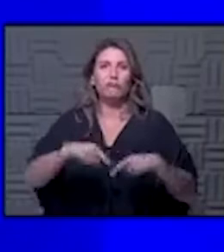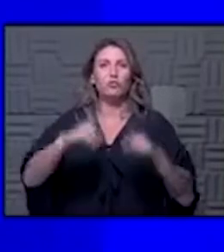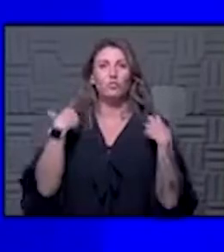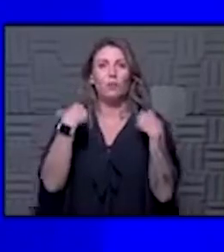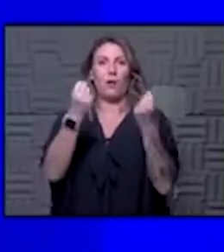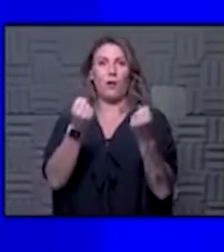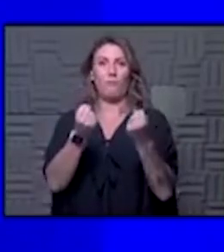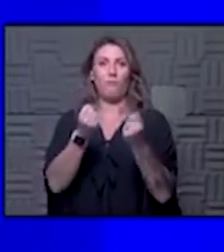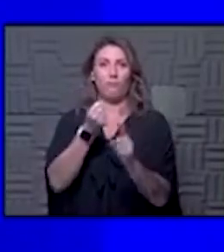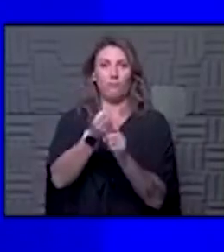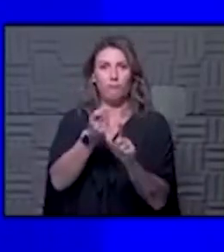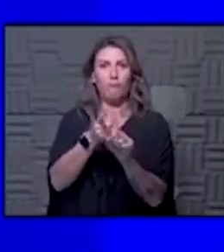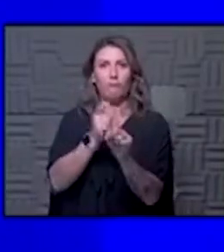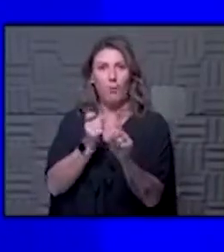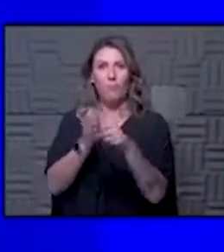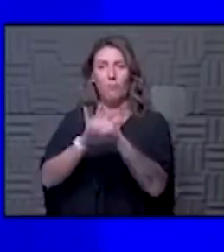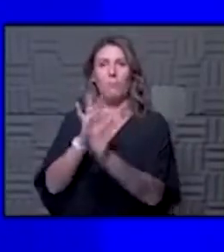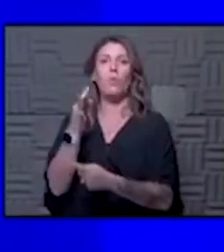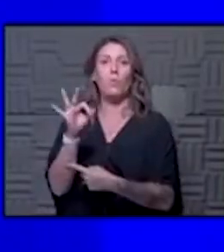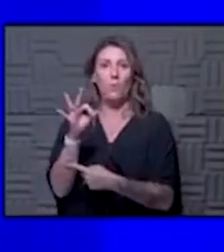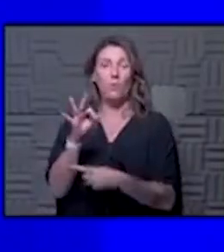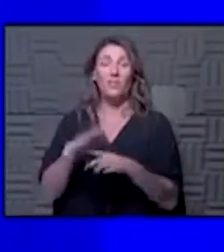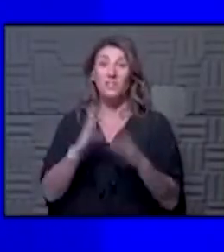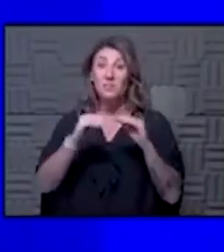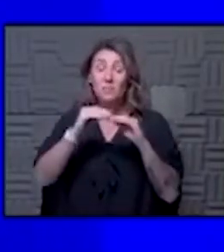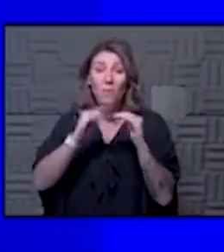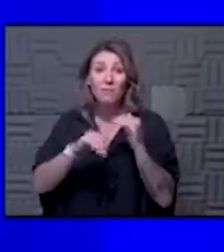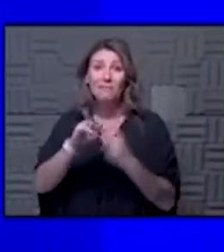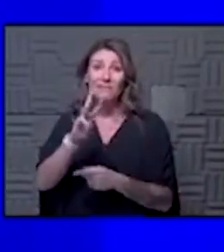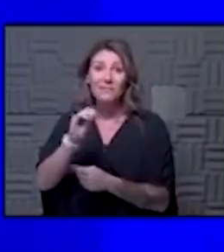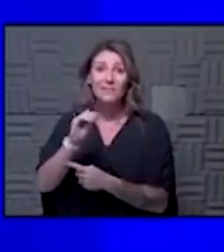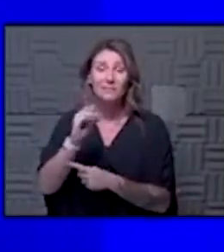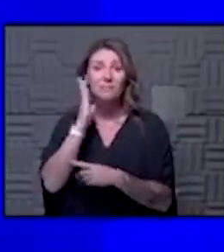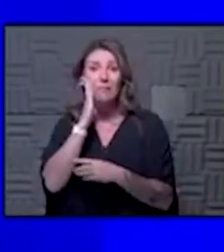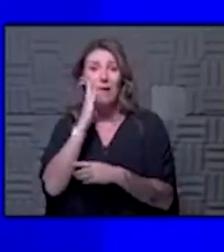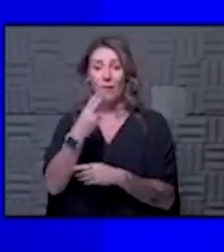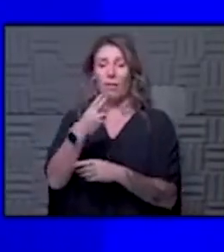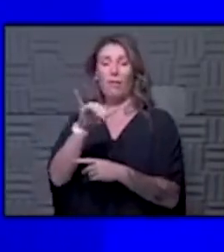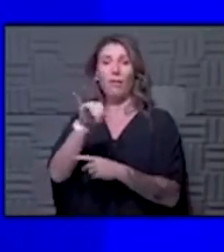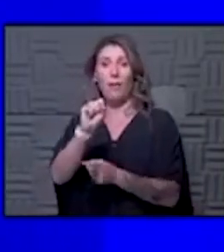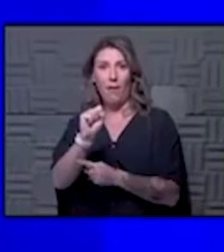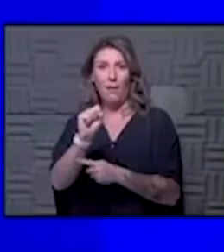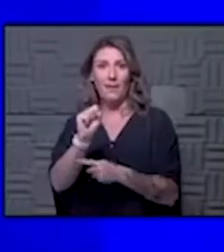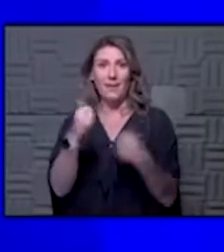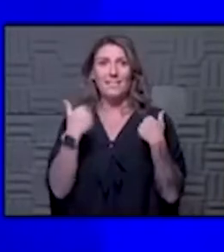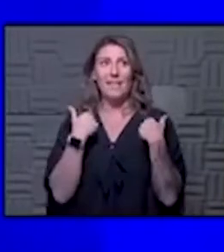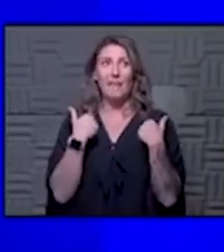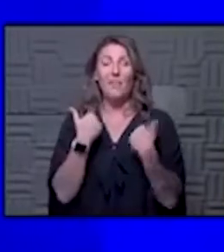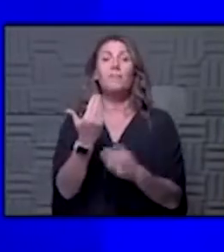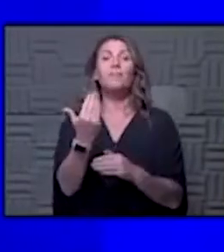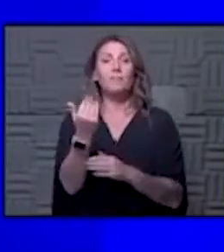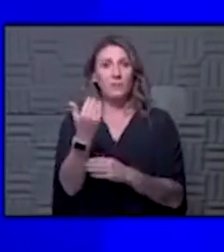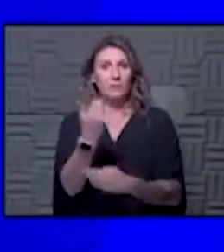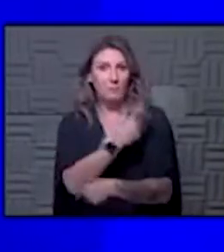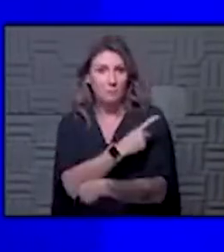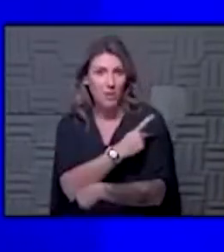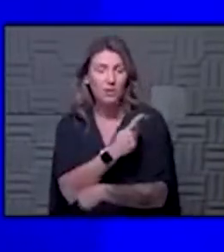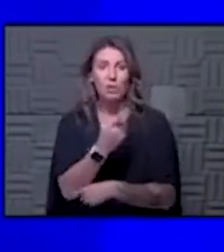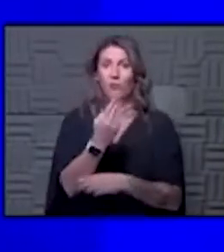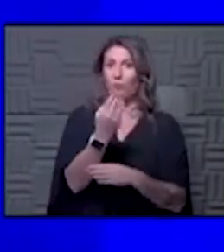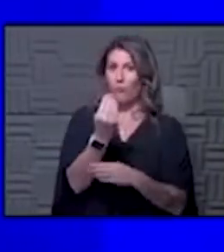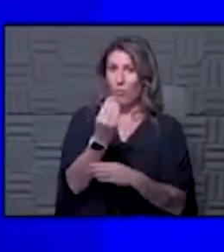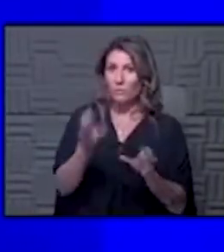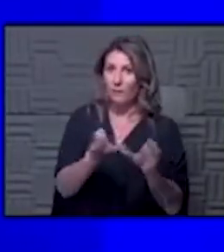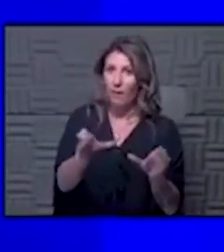it's really you know more than 60 beds more than 60 patients. Over in Hayes they do have 15 patients 14 are